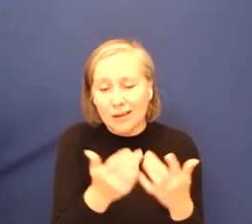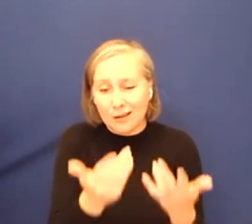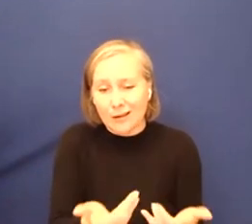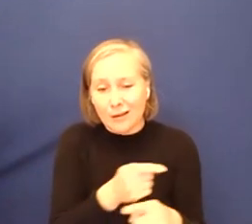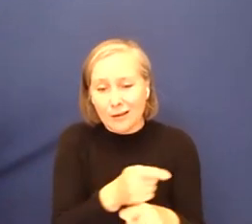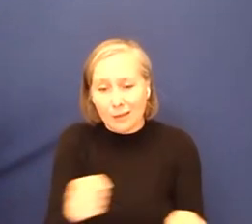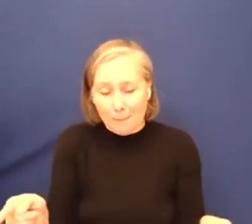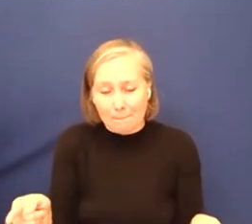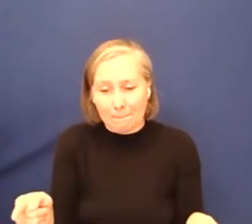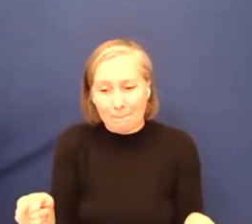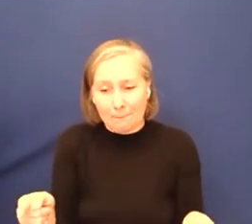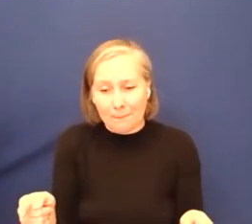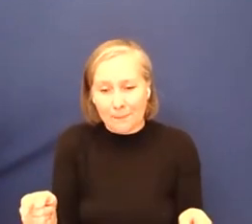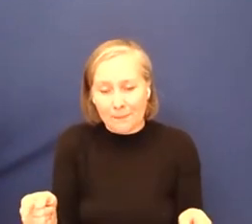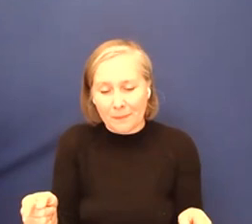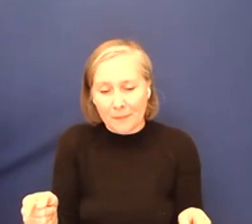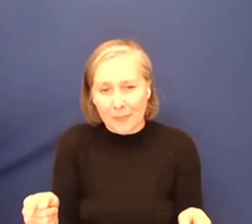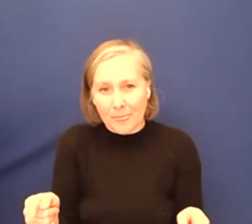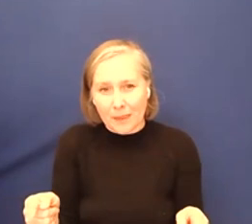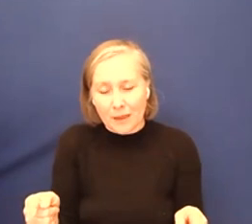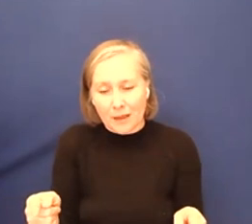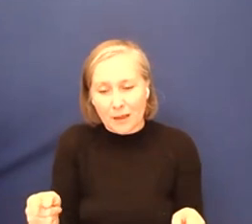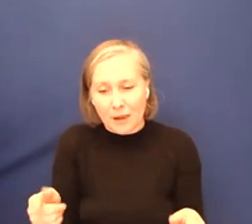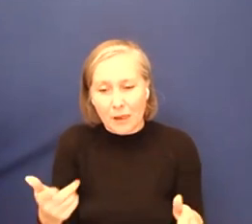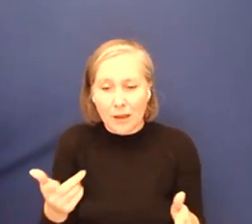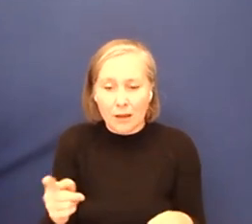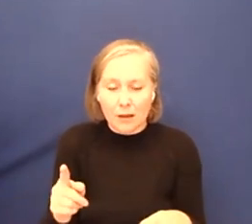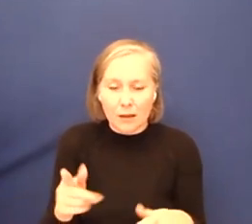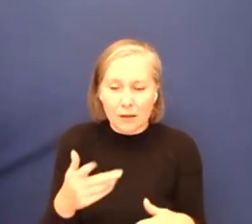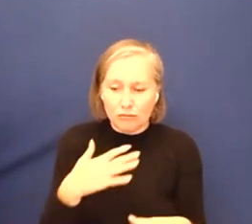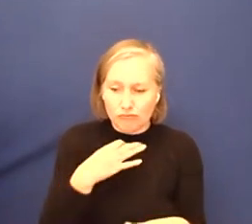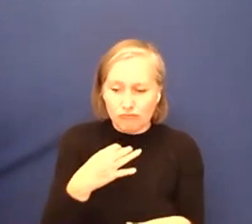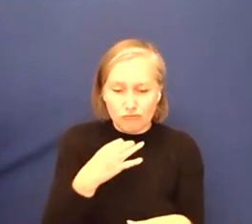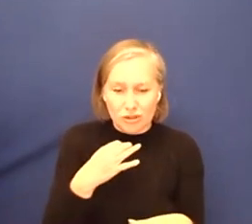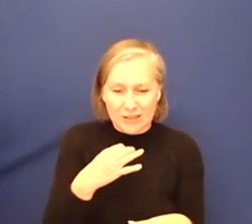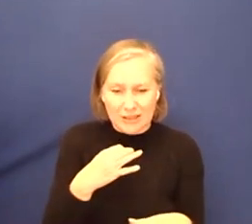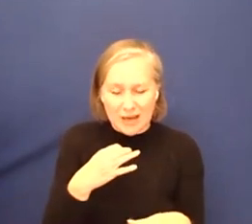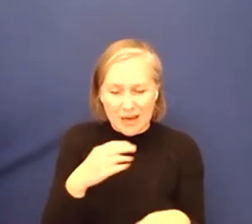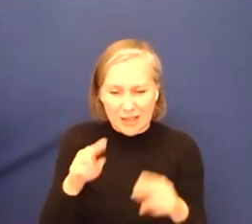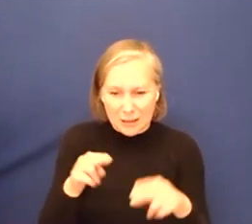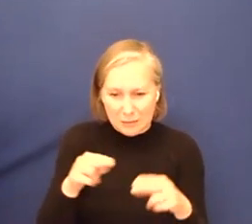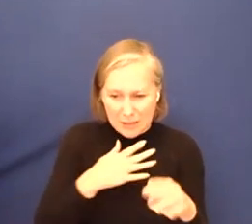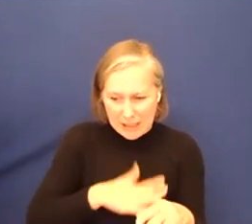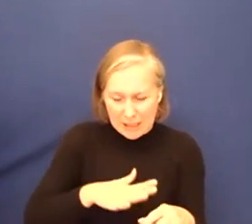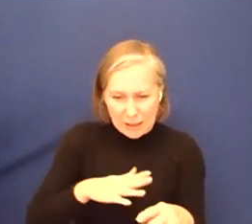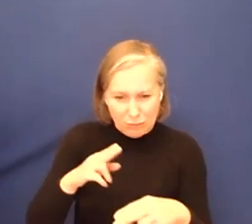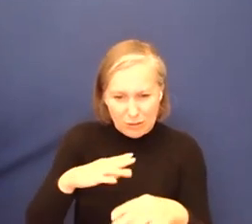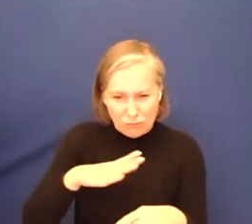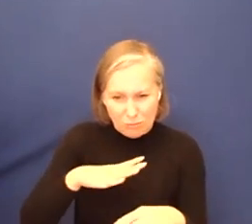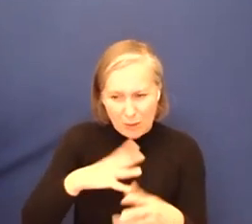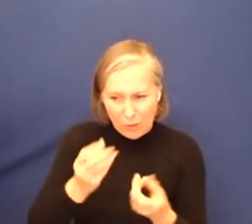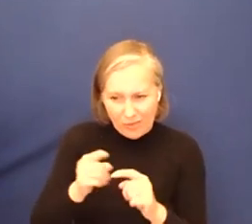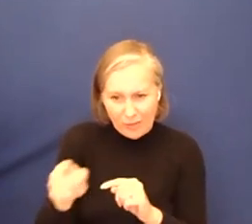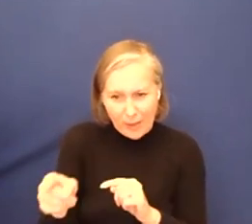um, uh, risk assessment needs to be prepared with them. We can't have a risk